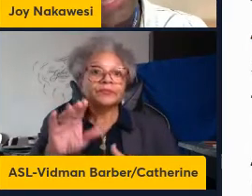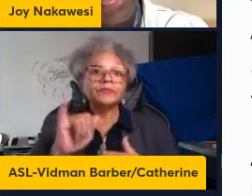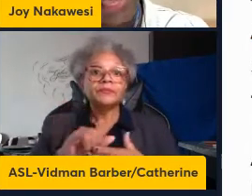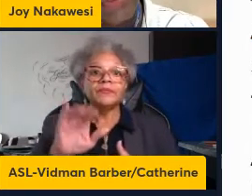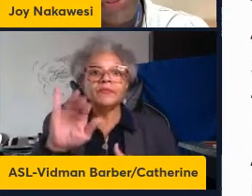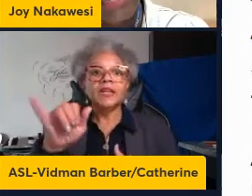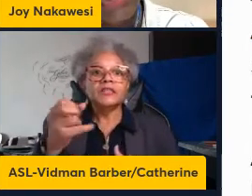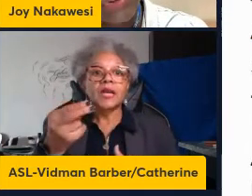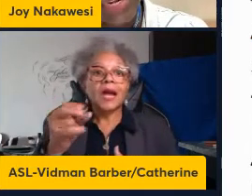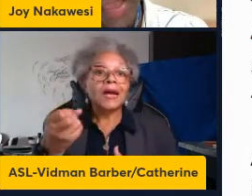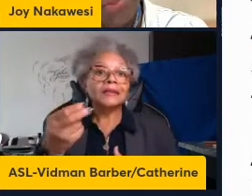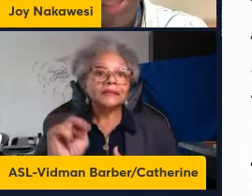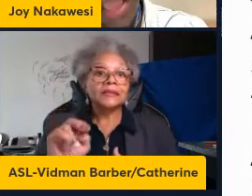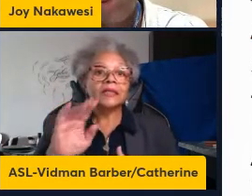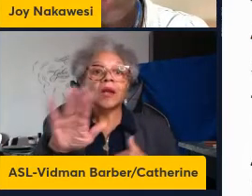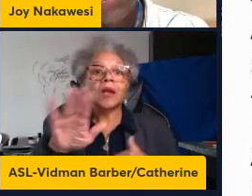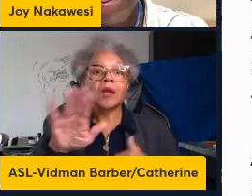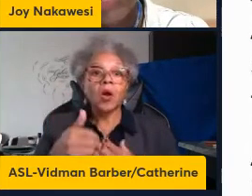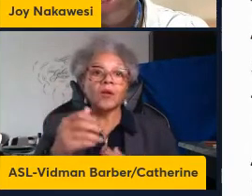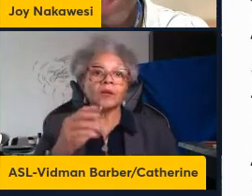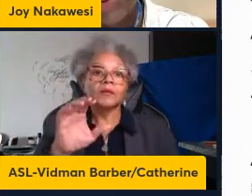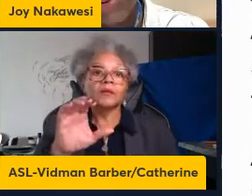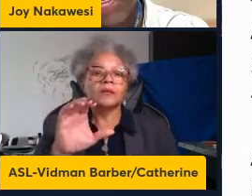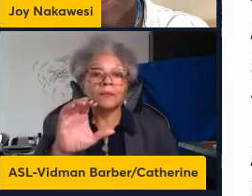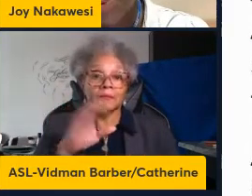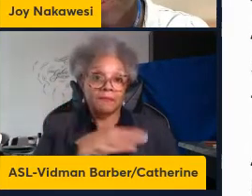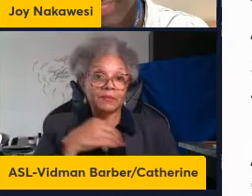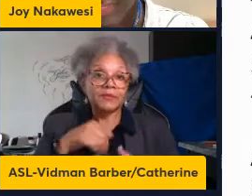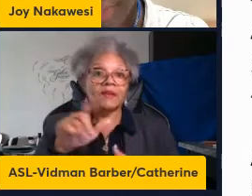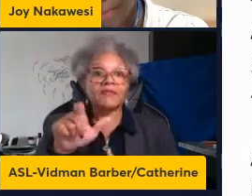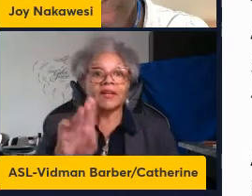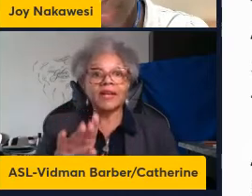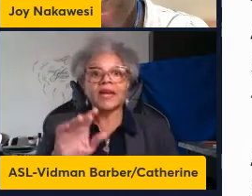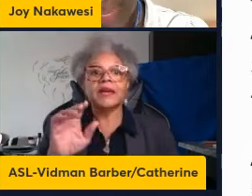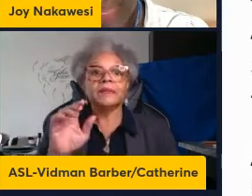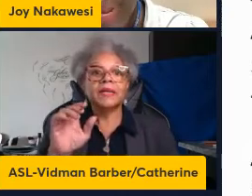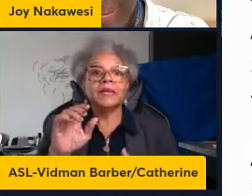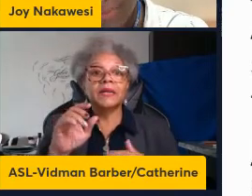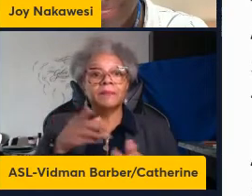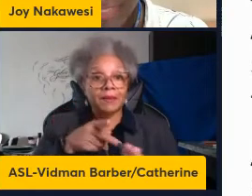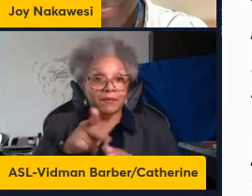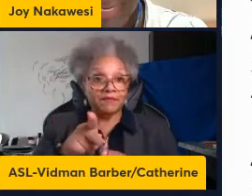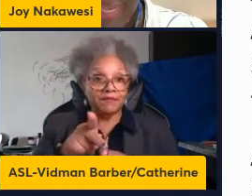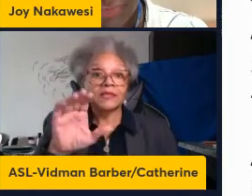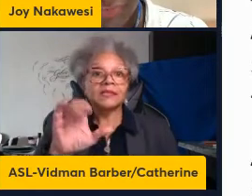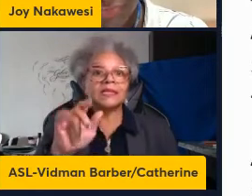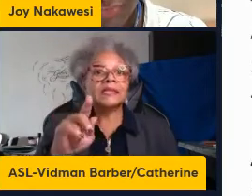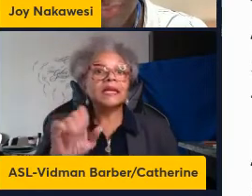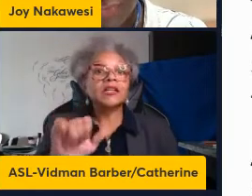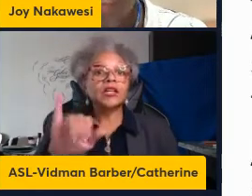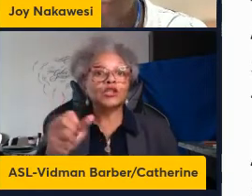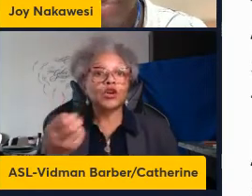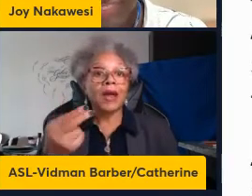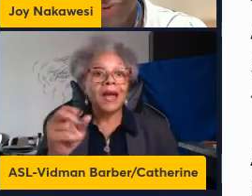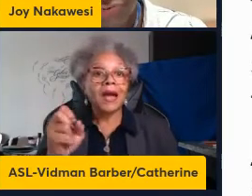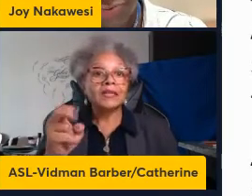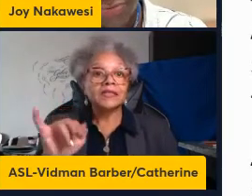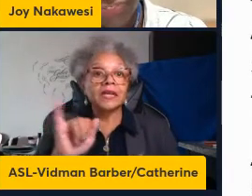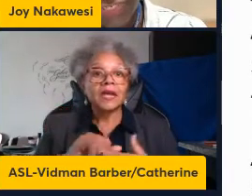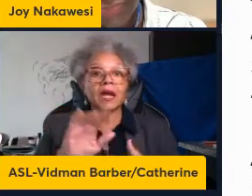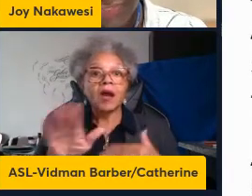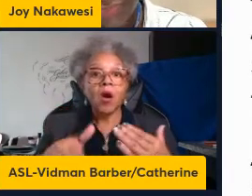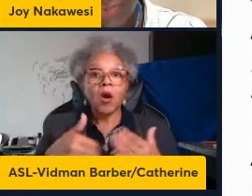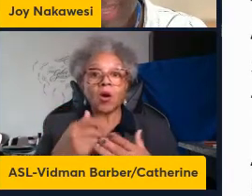all members in the Johansson lab I would also like to acknowledge previous members in the lab especially Augusto who greatly